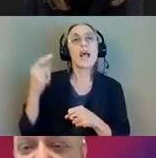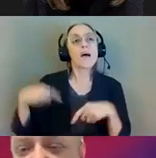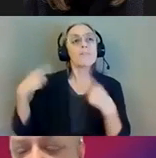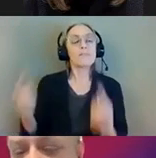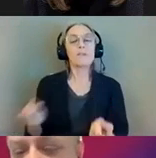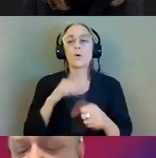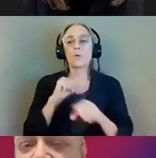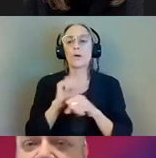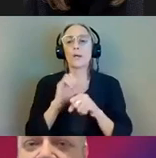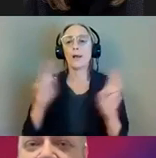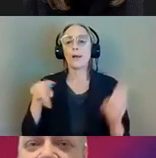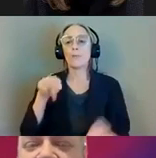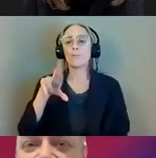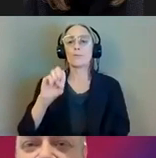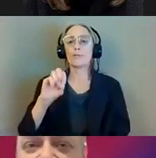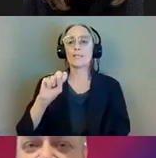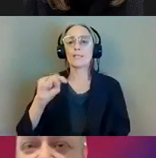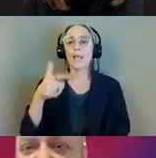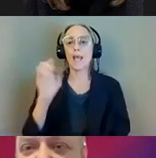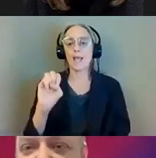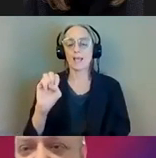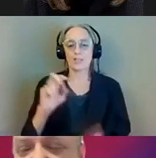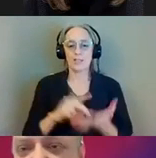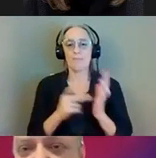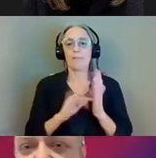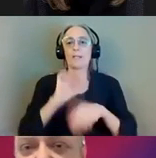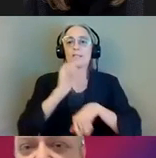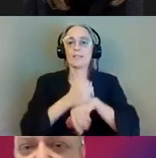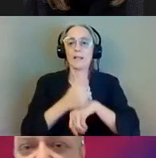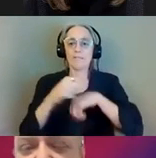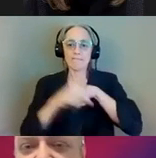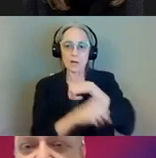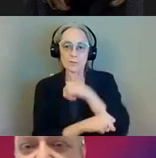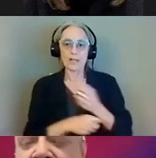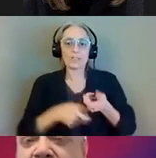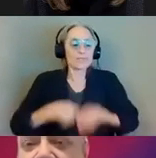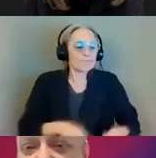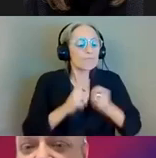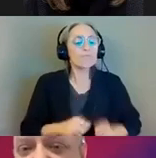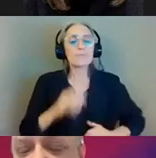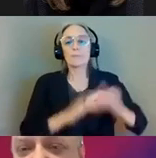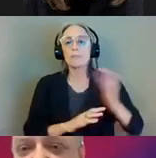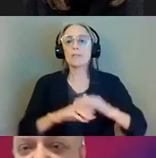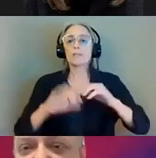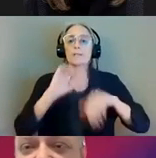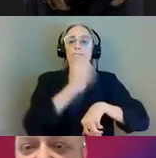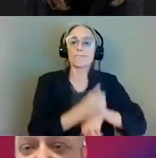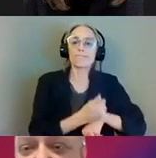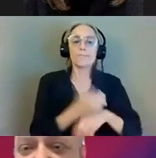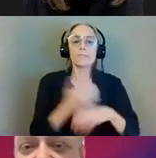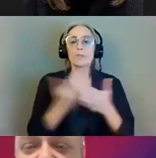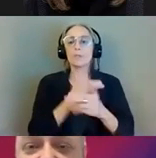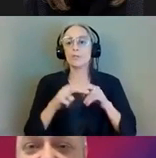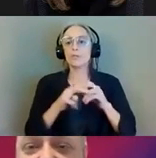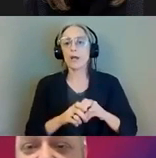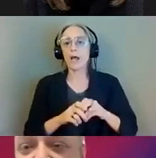pre stage, which has been constructing the infrastructure. New track work temporary stations that enable